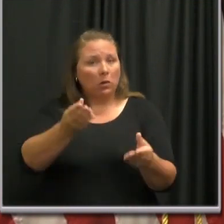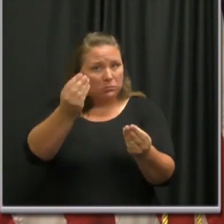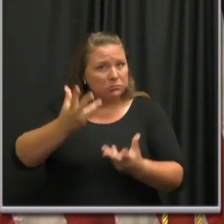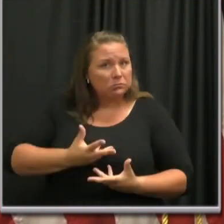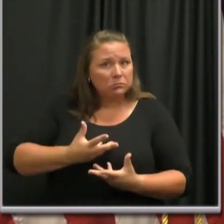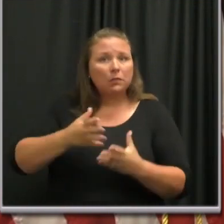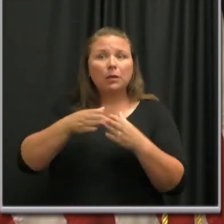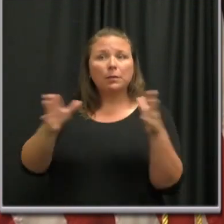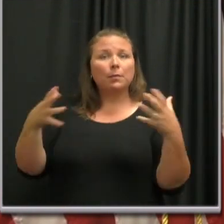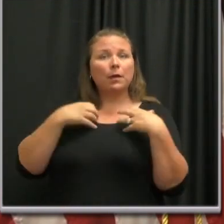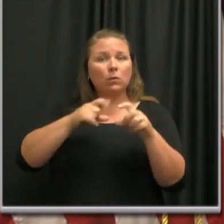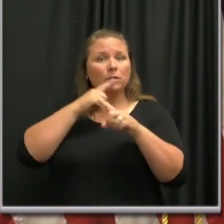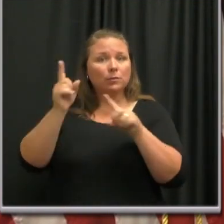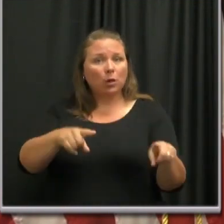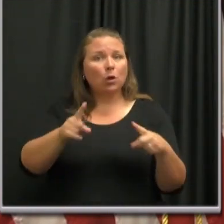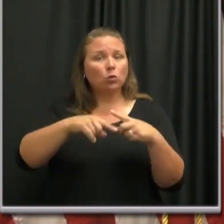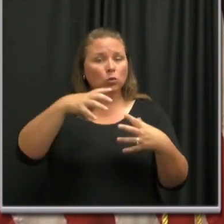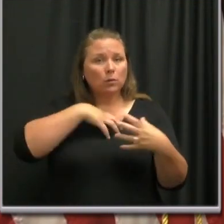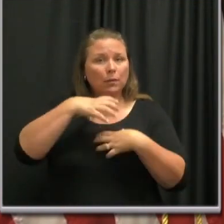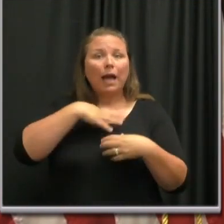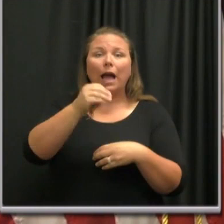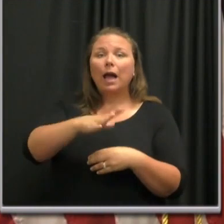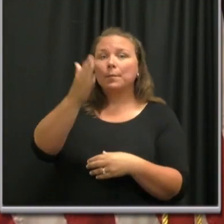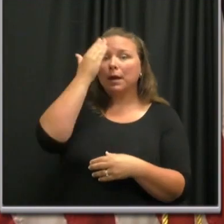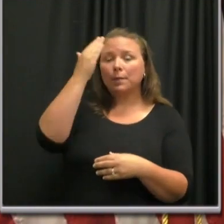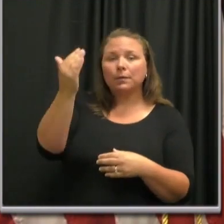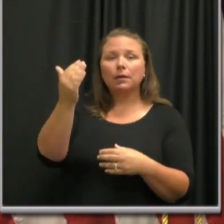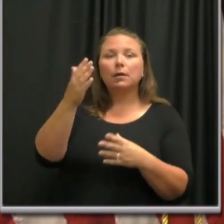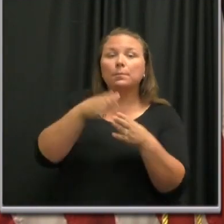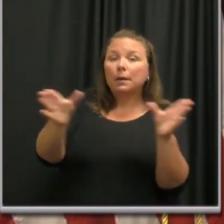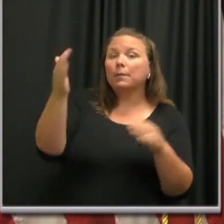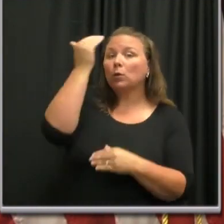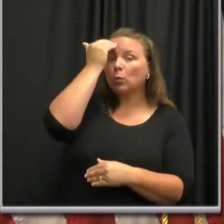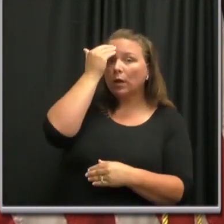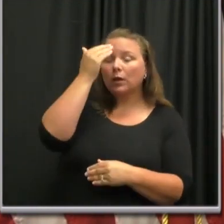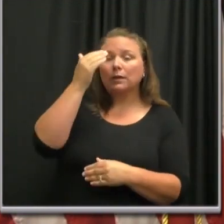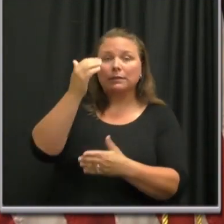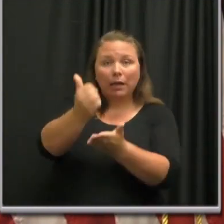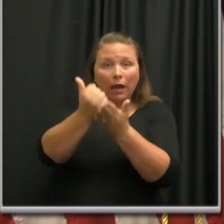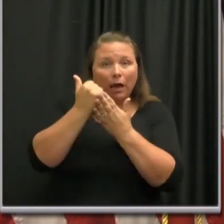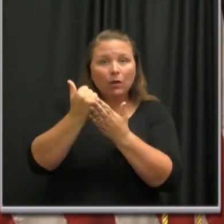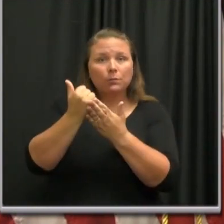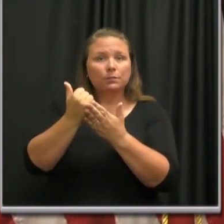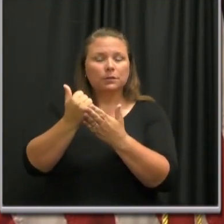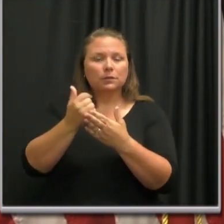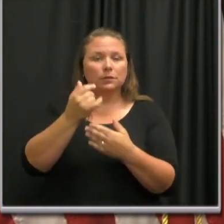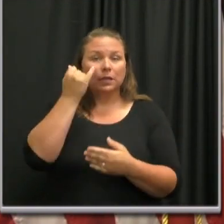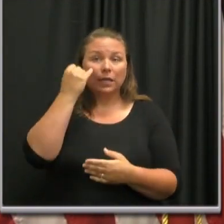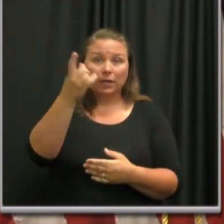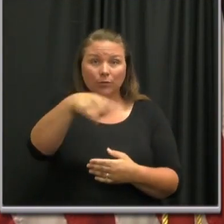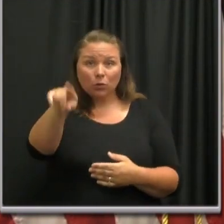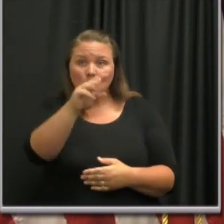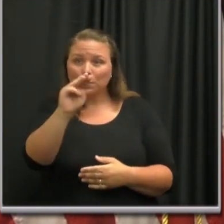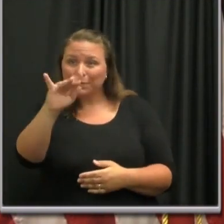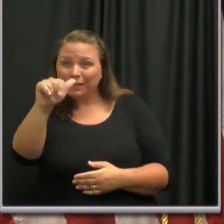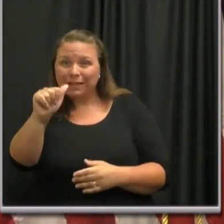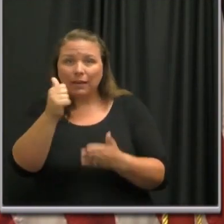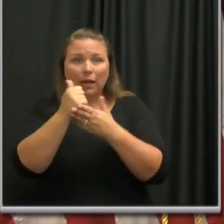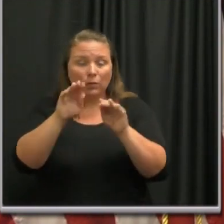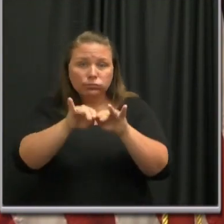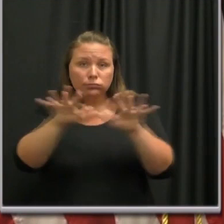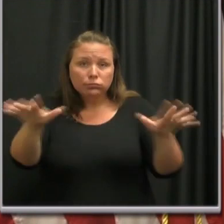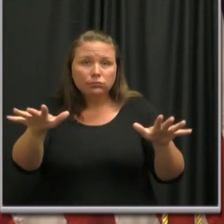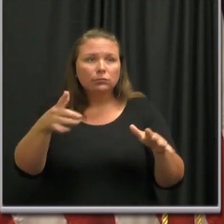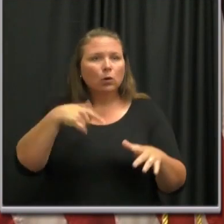responds to complaints and public awareness is our greatest tool. So, if you and the media would get that out,